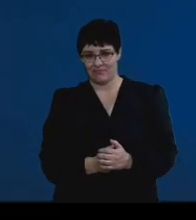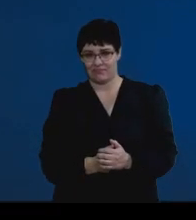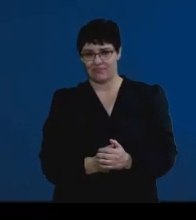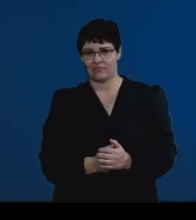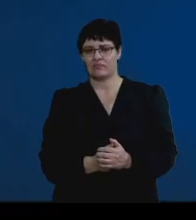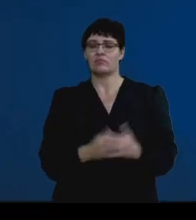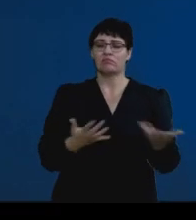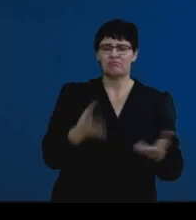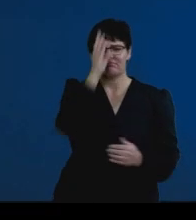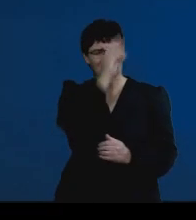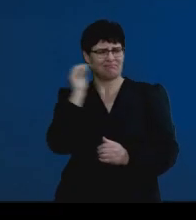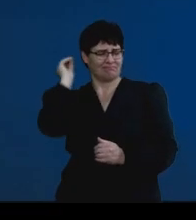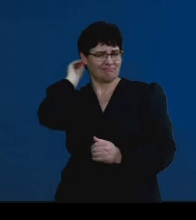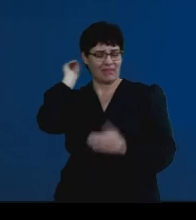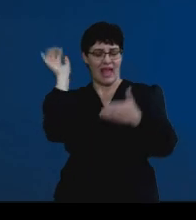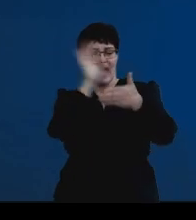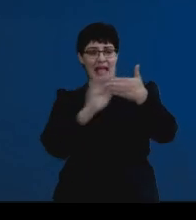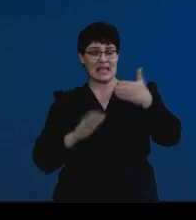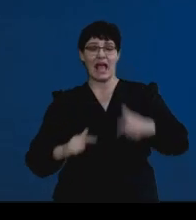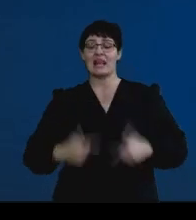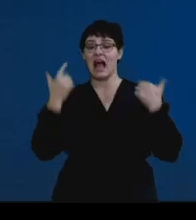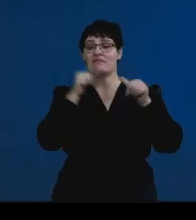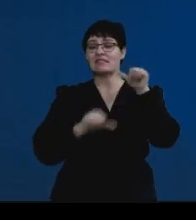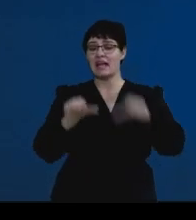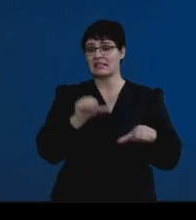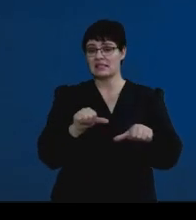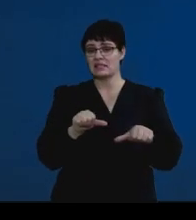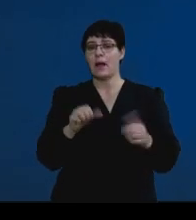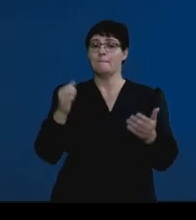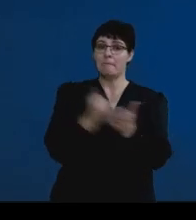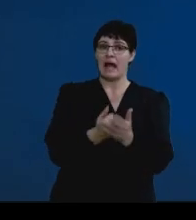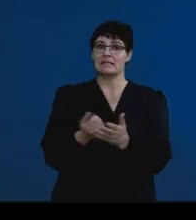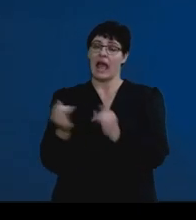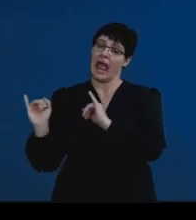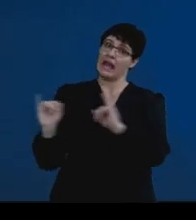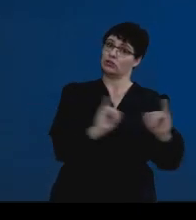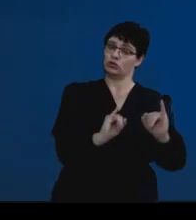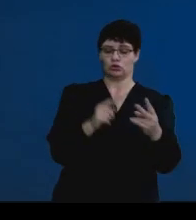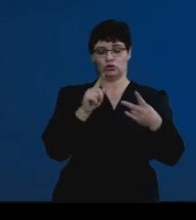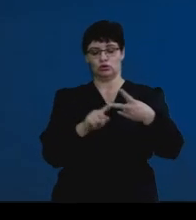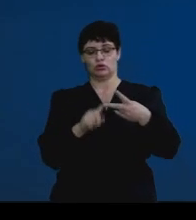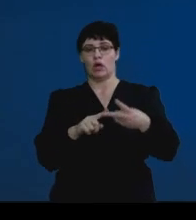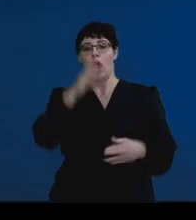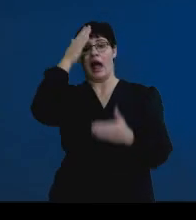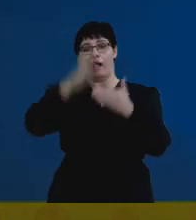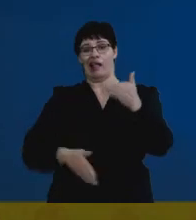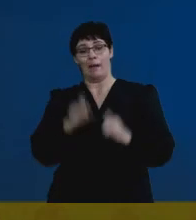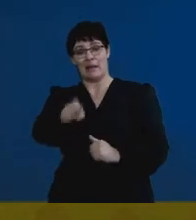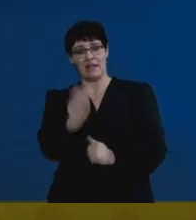Something to note is that the essay in life sciences does not require an introduction or a conclusion.